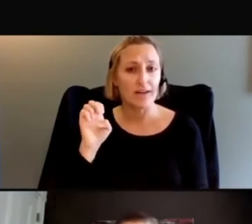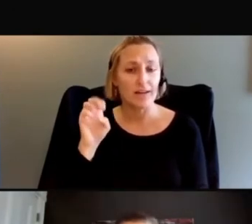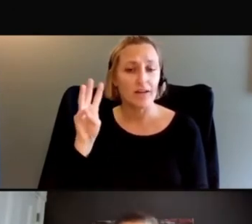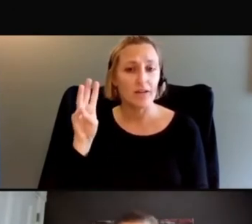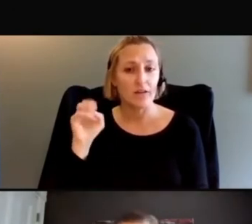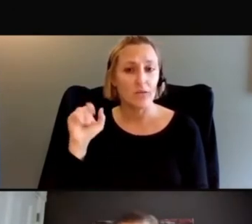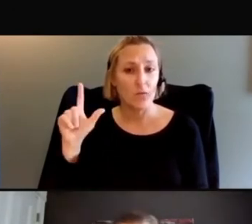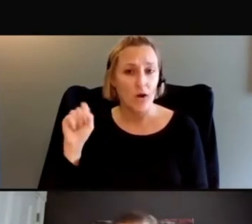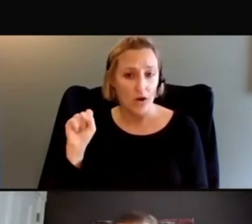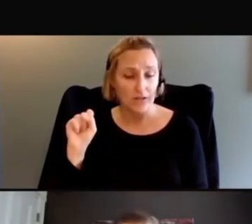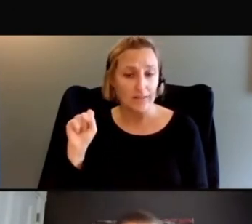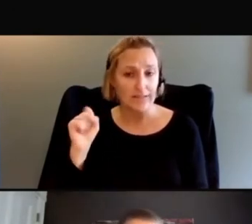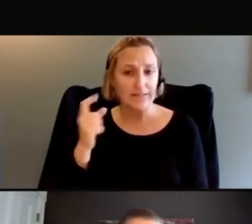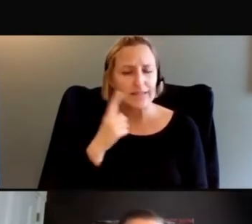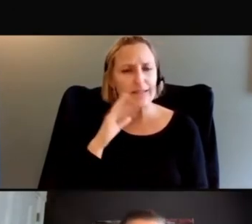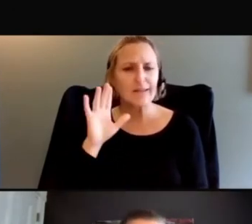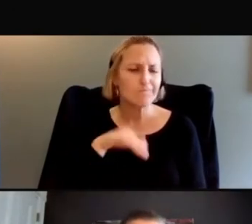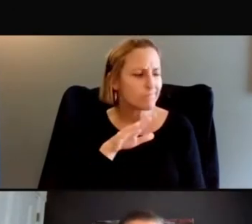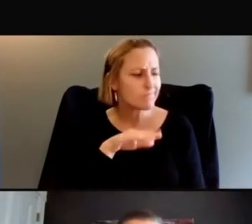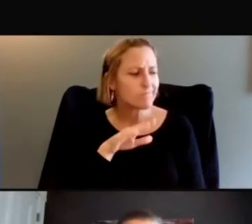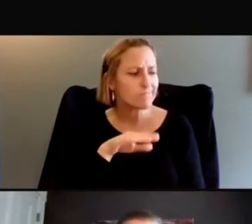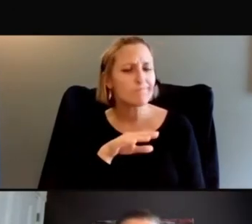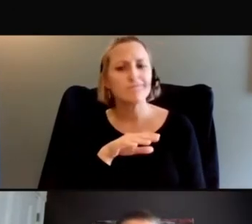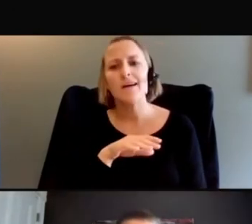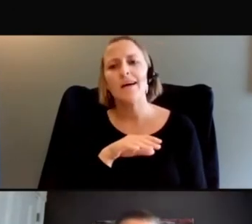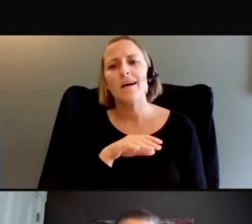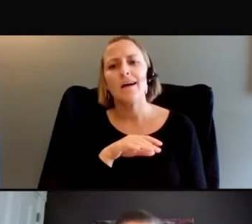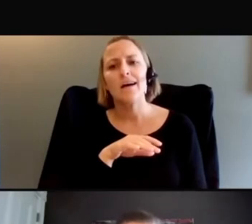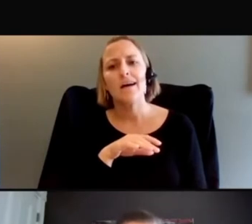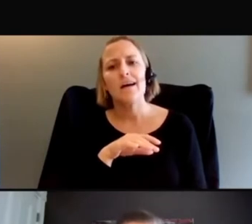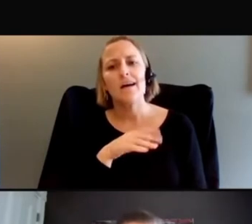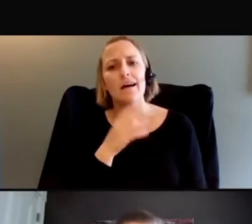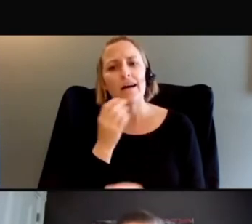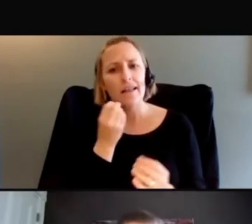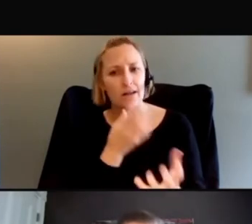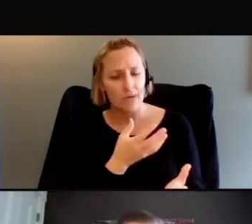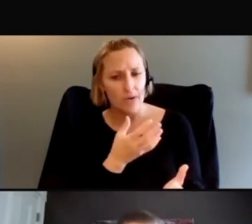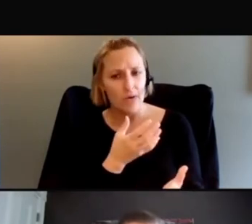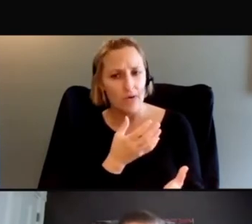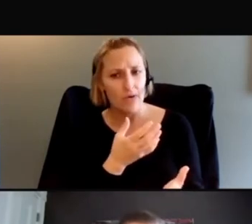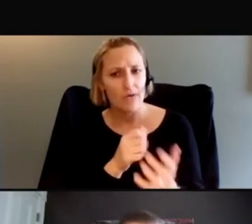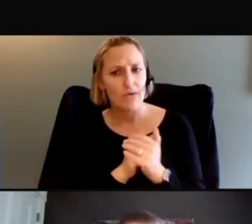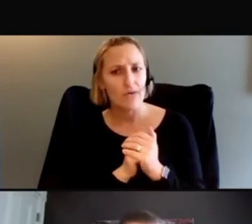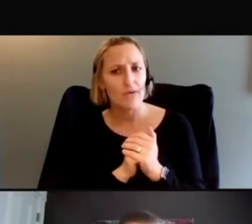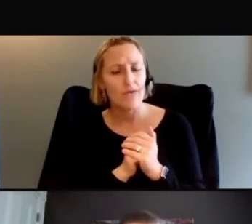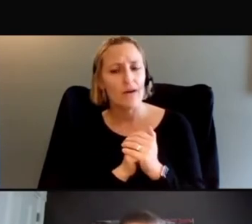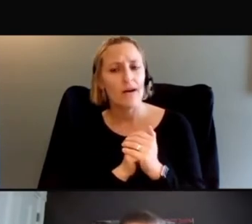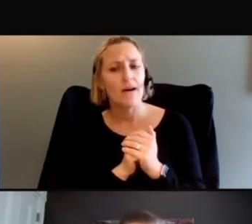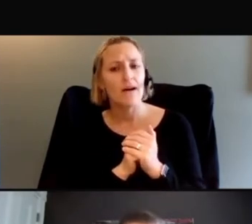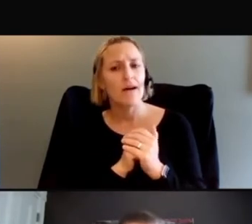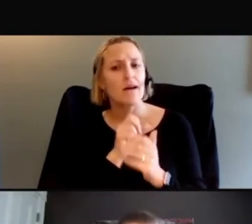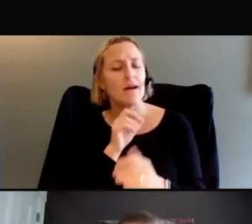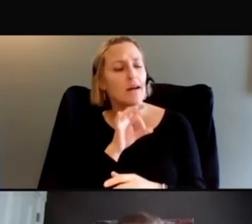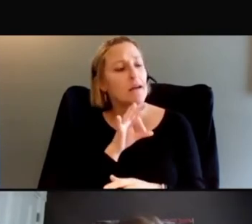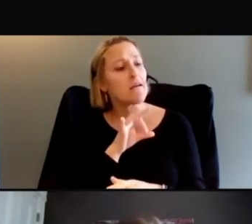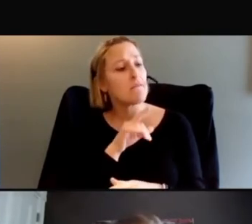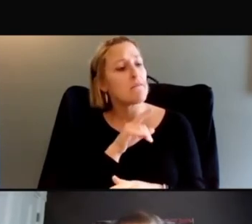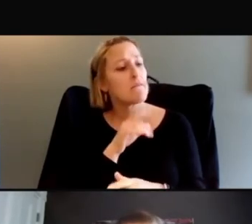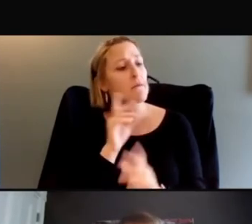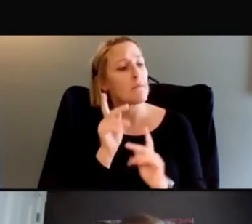early in my career. He says, Mr. Blizzard, he says that if you're trustworthy,